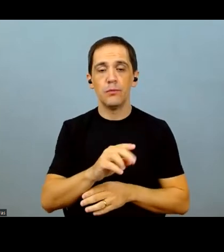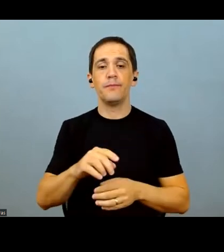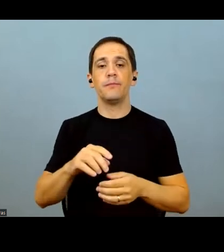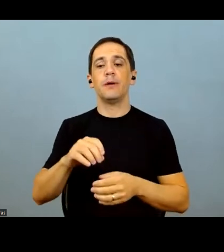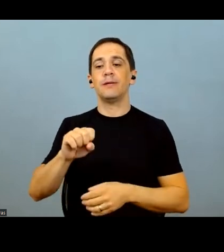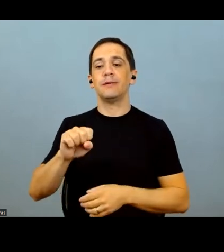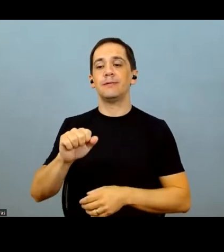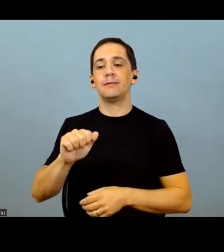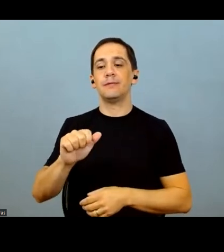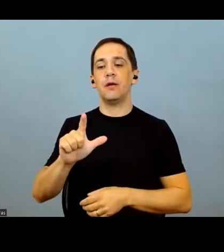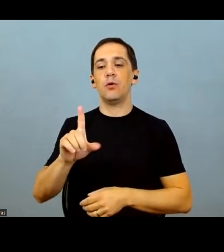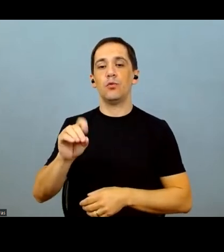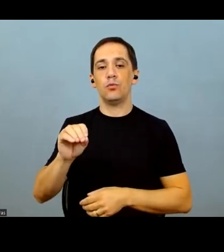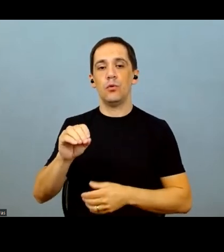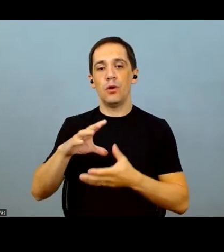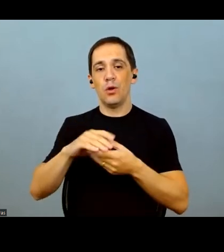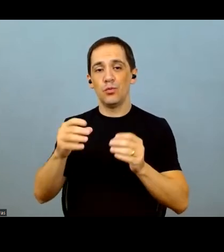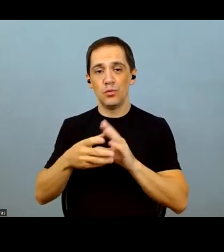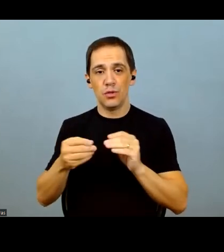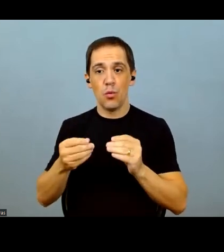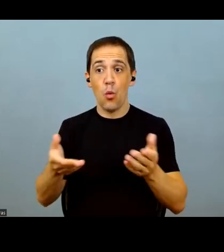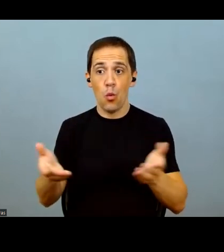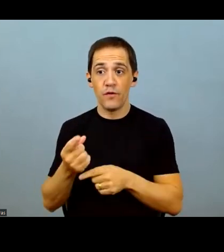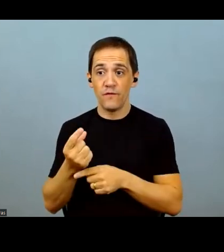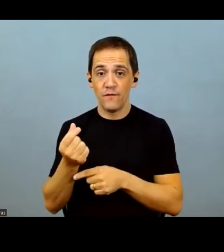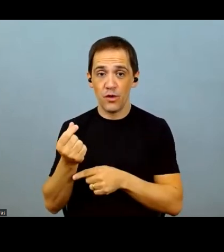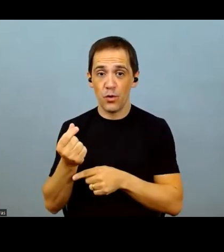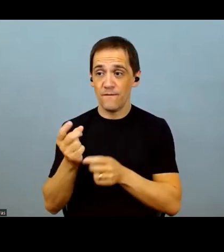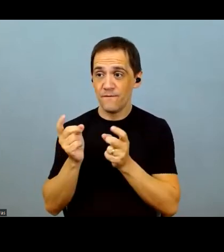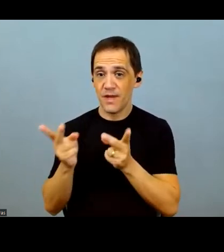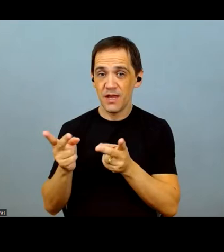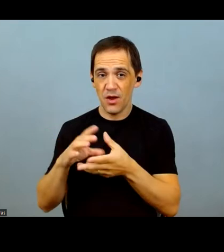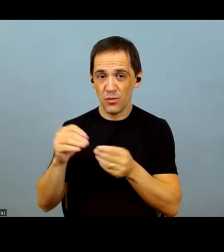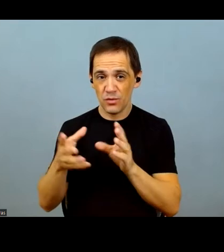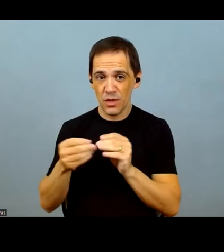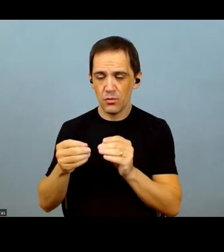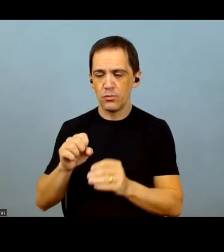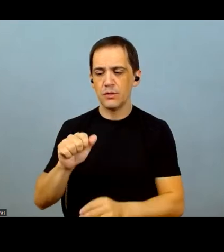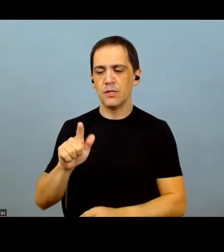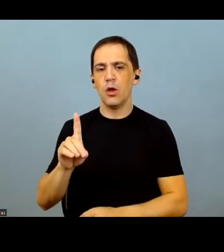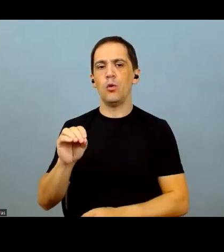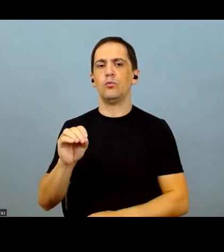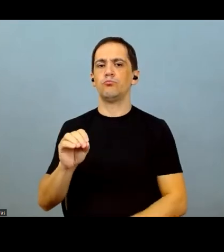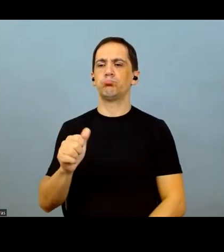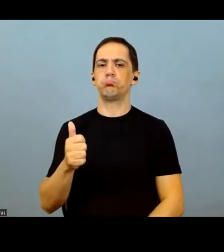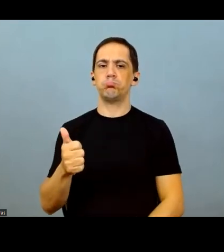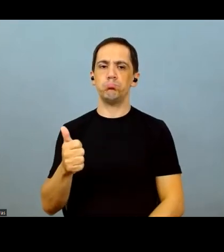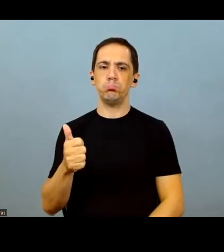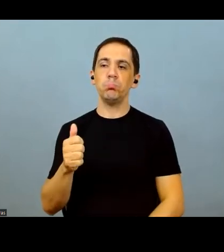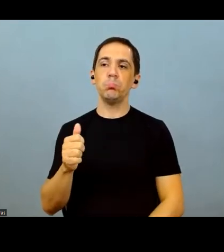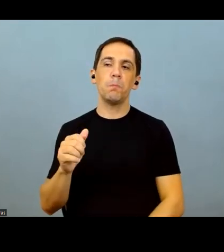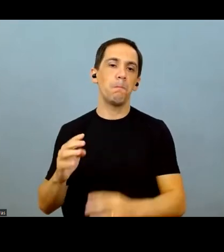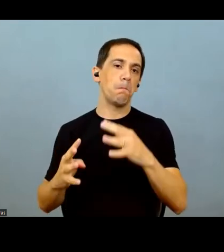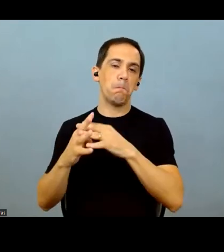cotton, for example. The cotton is at a fantastic price today. But